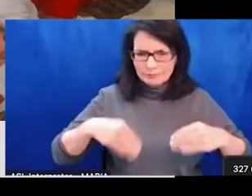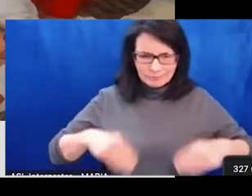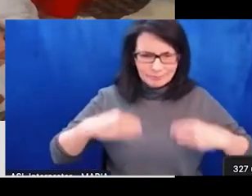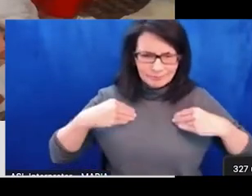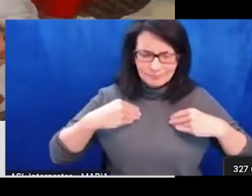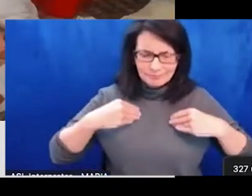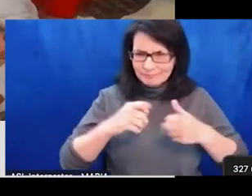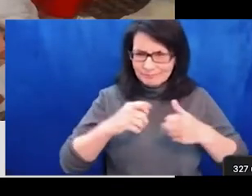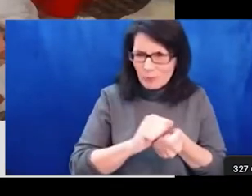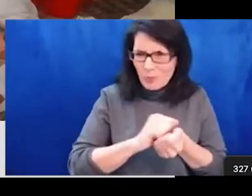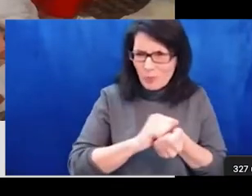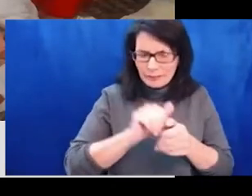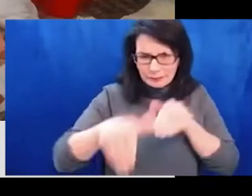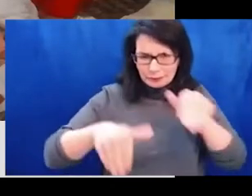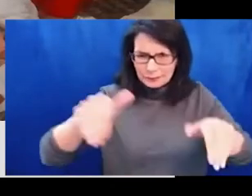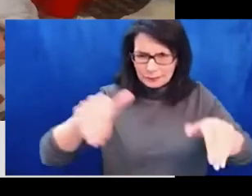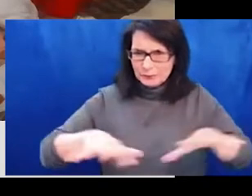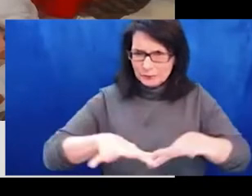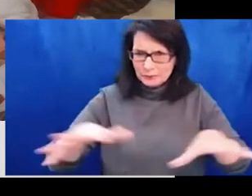it's cold.